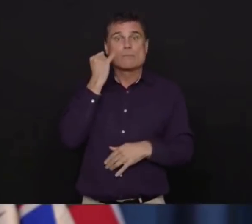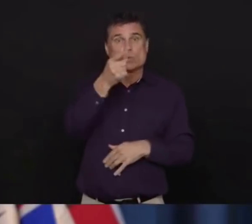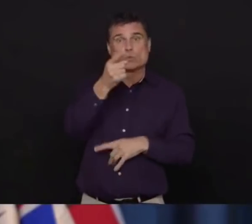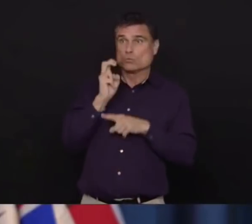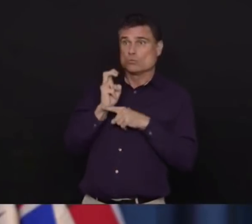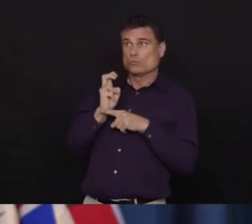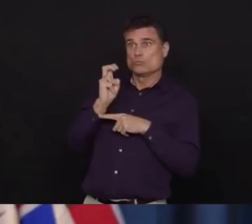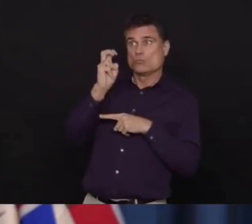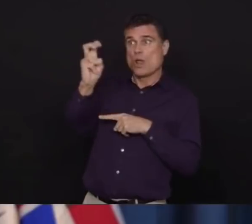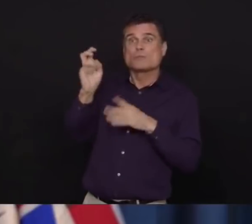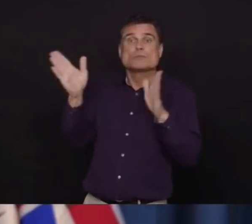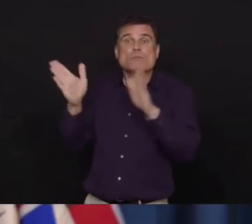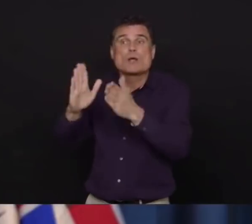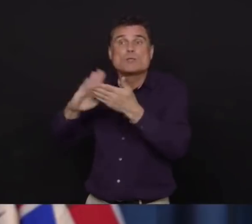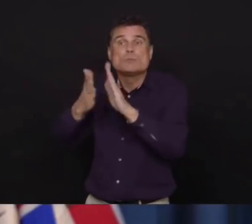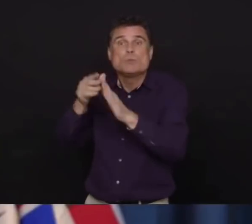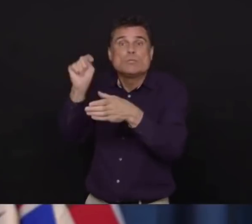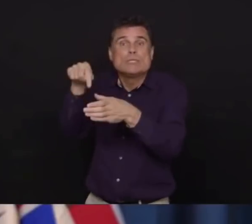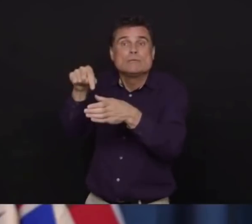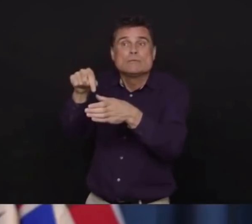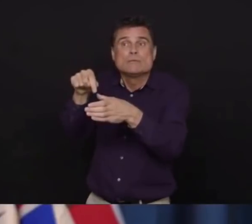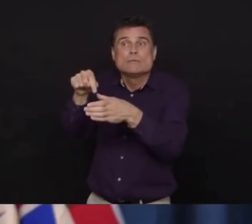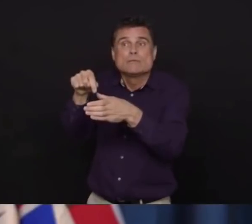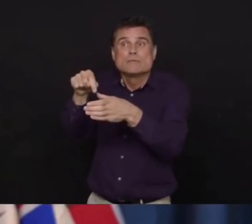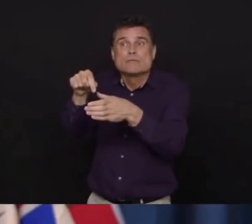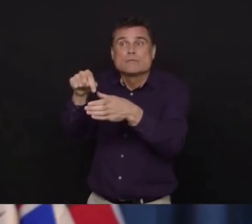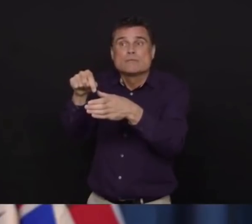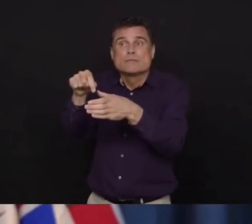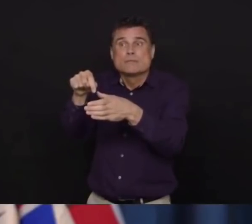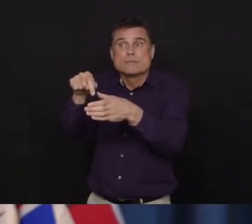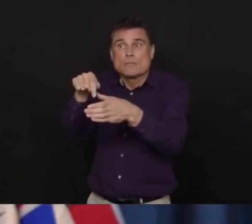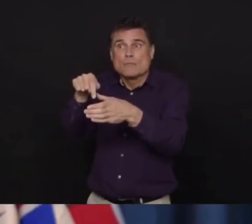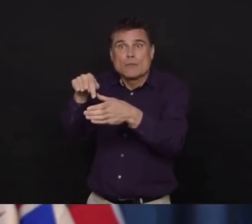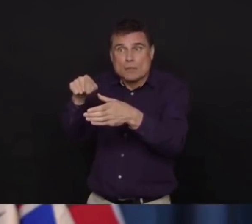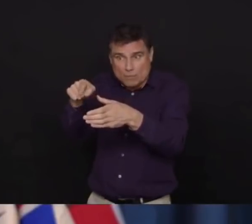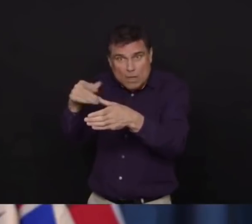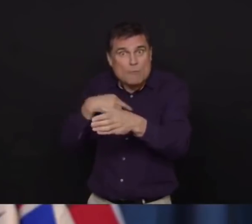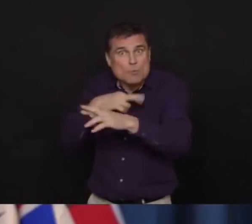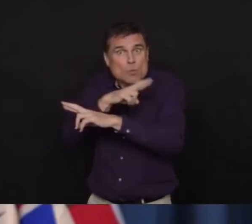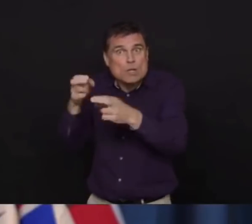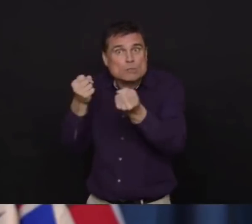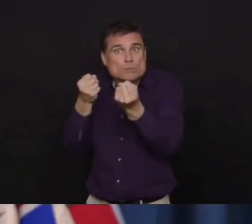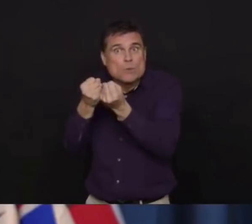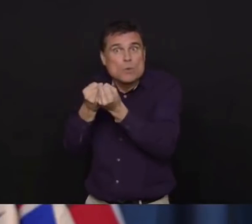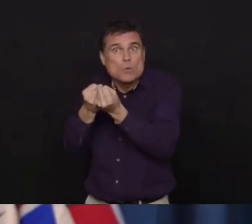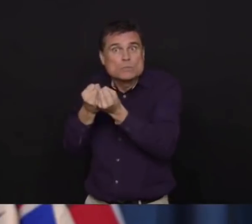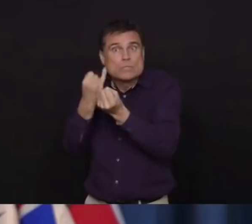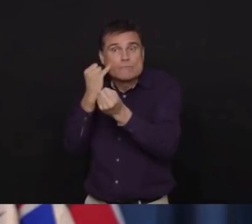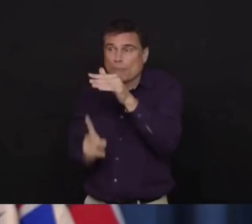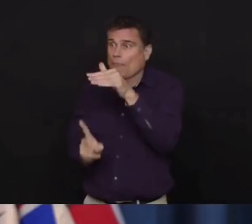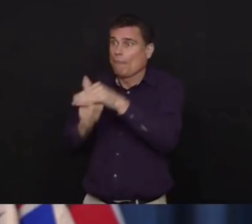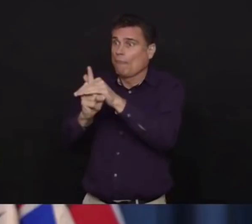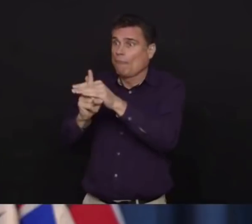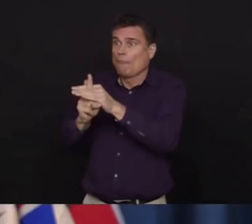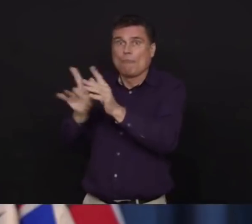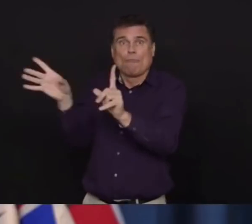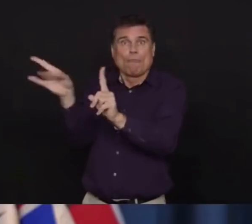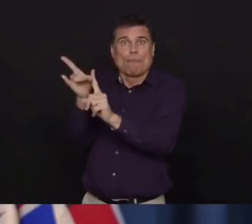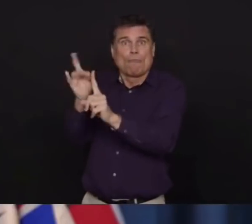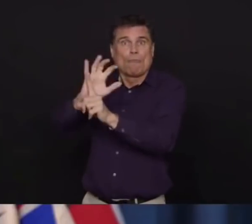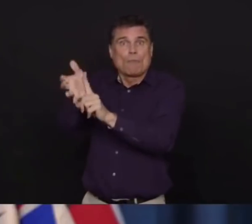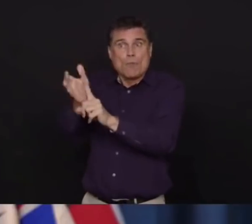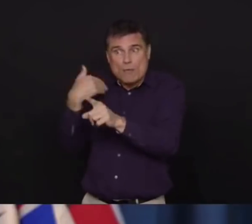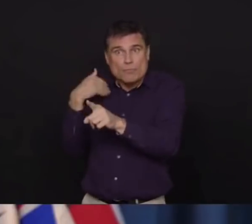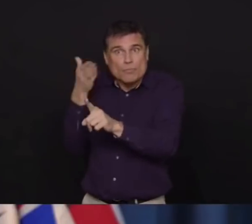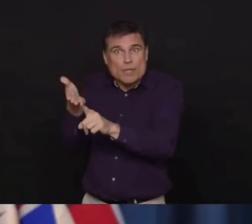protect those who are more vulnerable in those communities, particularly our seniors and our elders in our small and remote communities